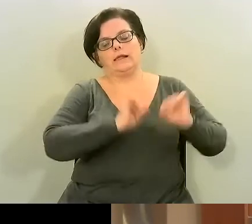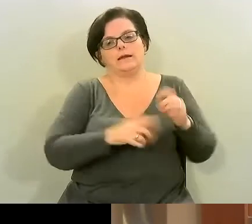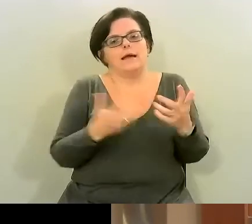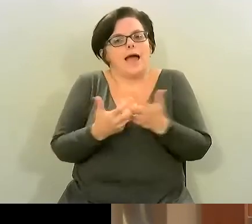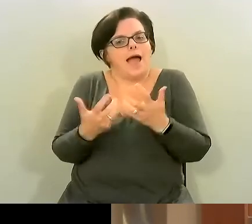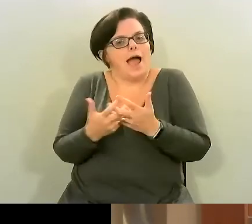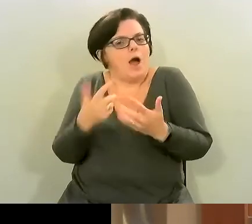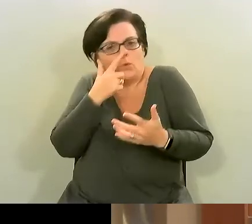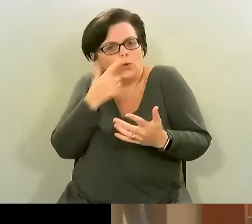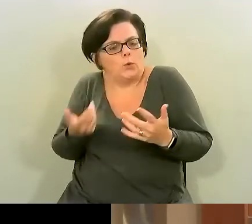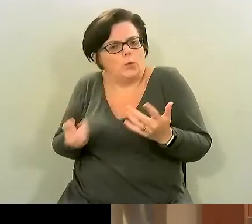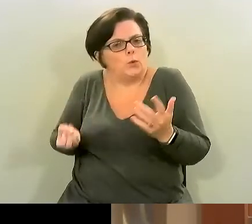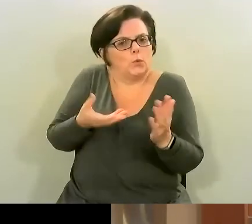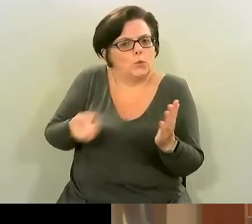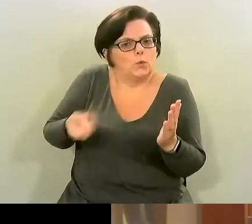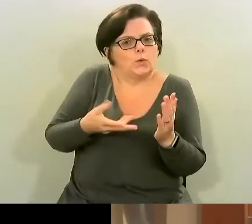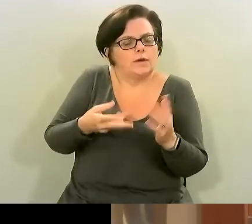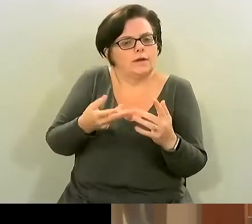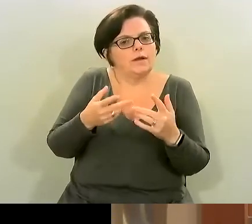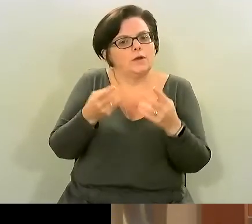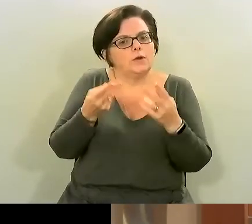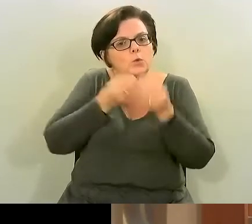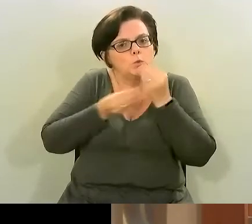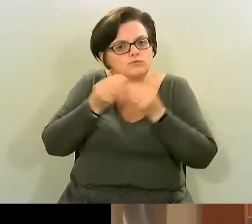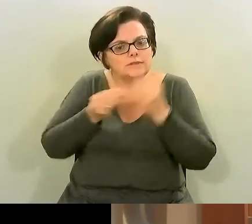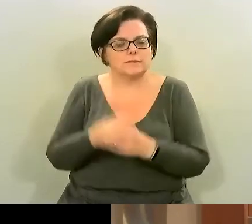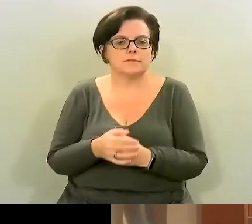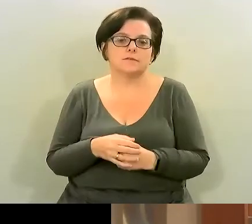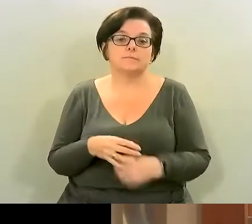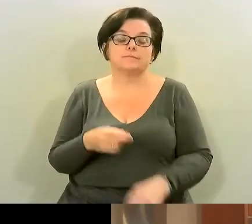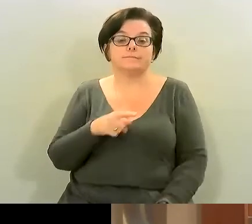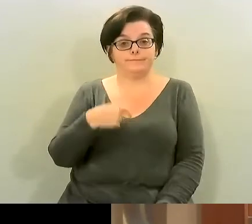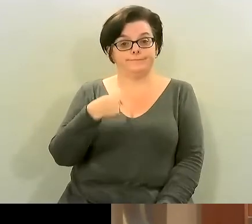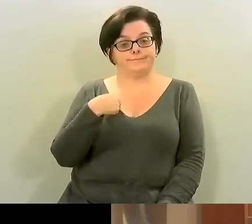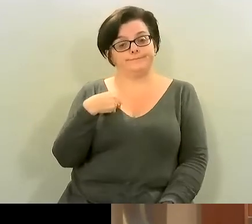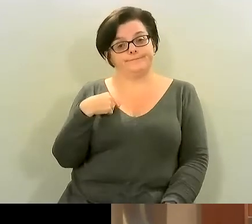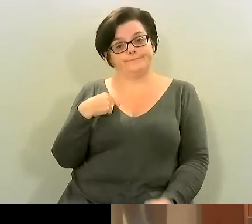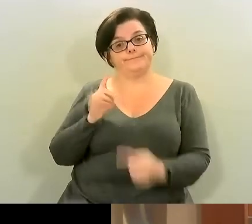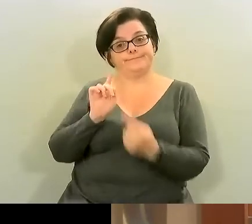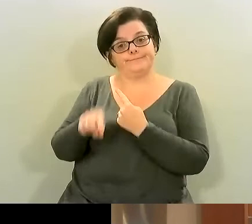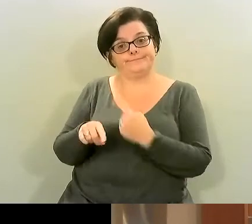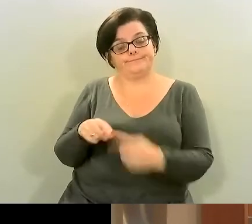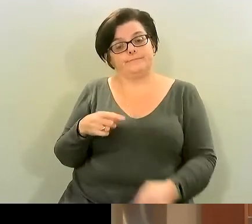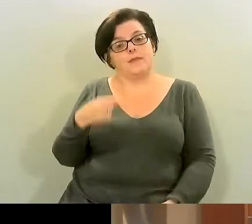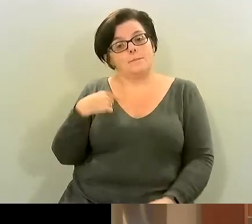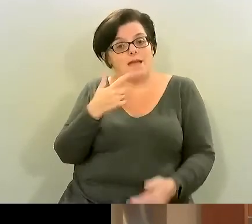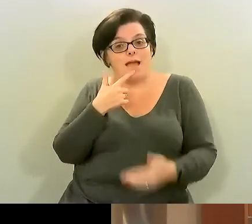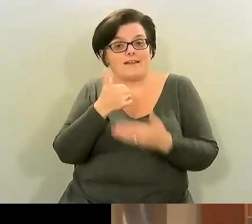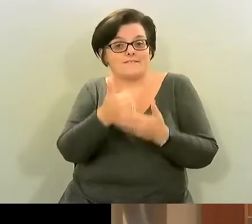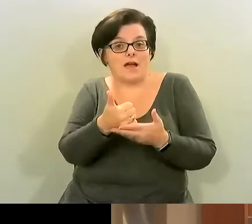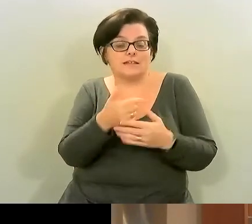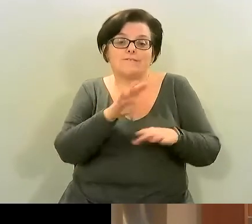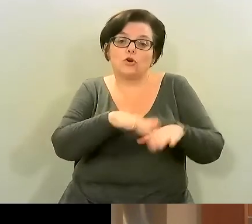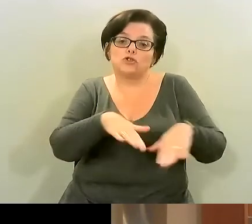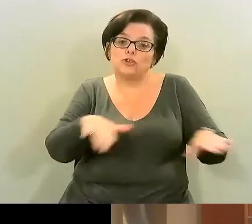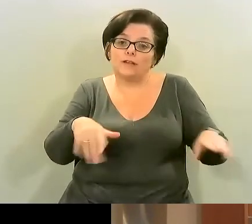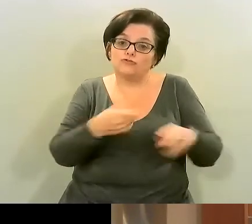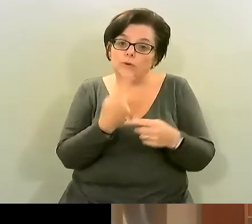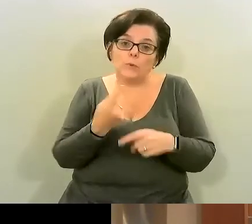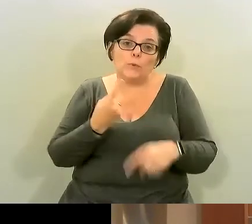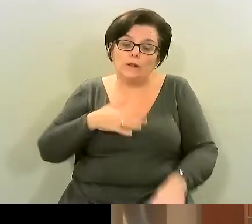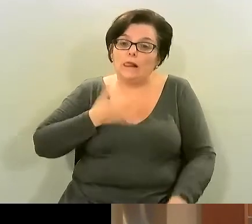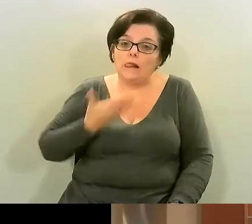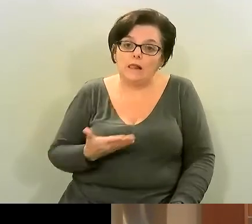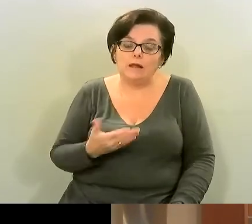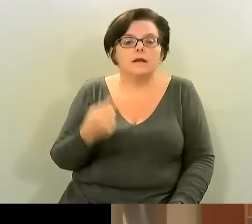the right levels of nutrients etc so you know what i would do uh what what i tend to advise in terms of children who won't eat it is think